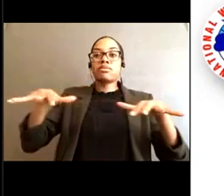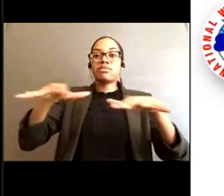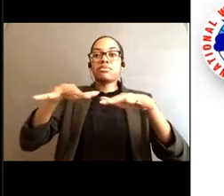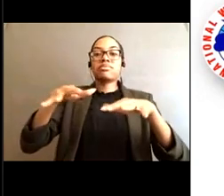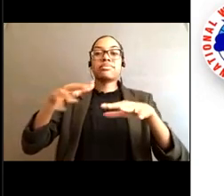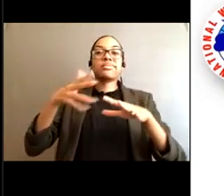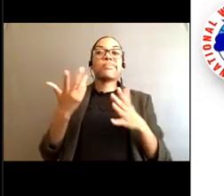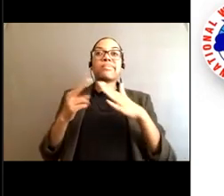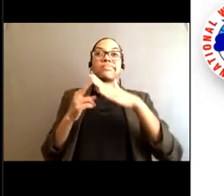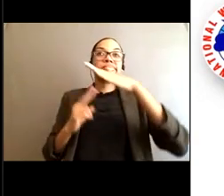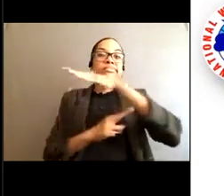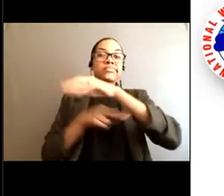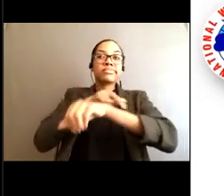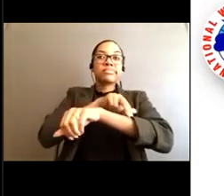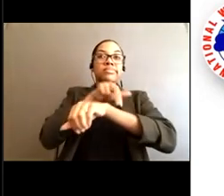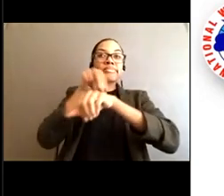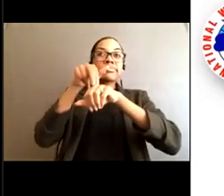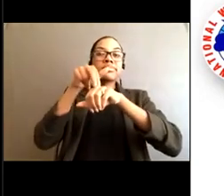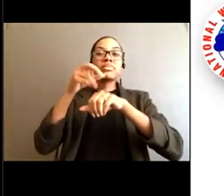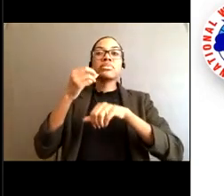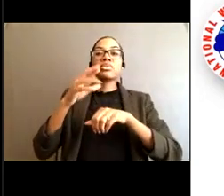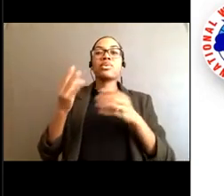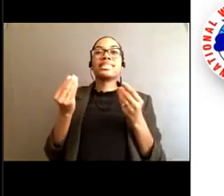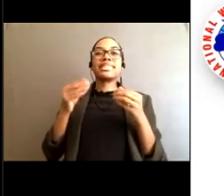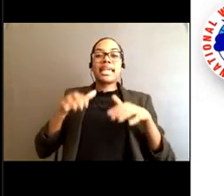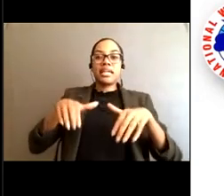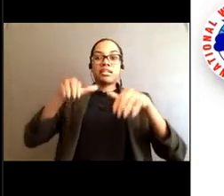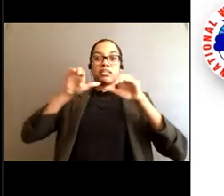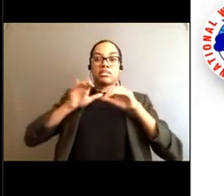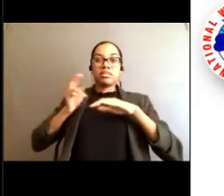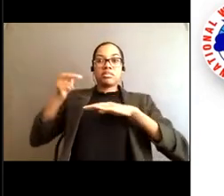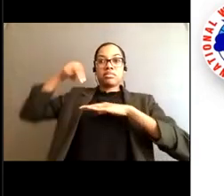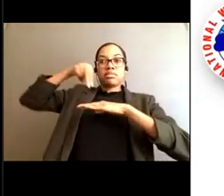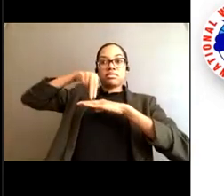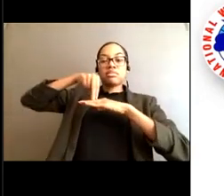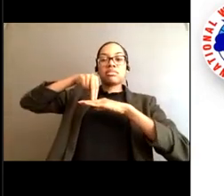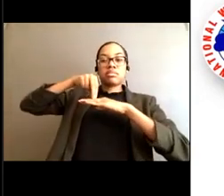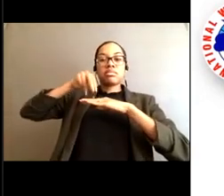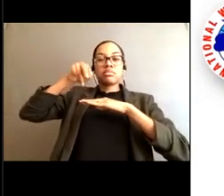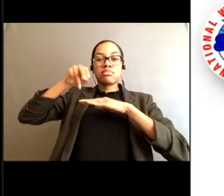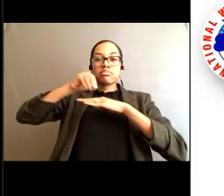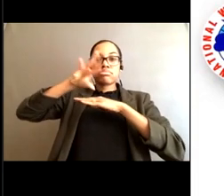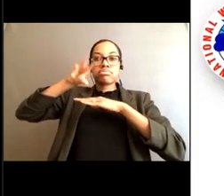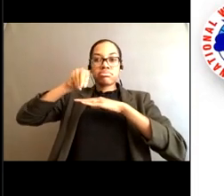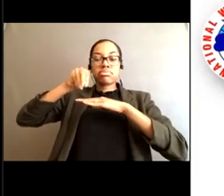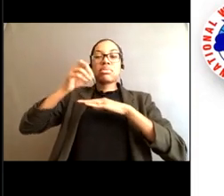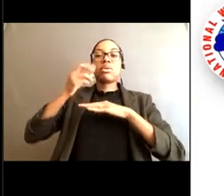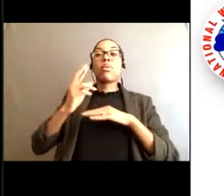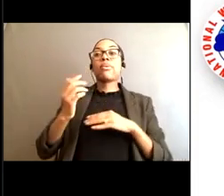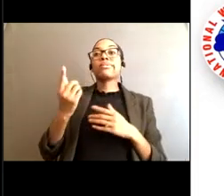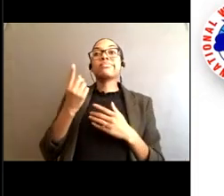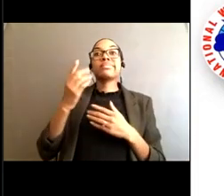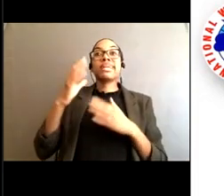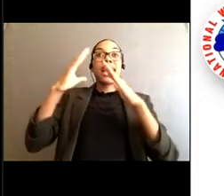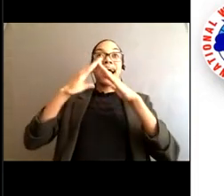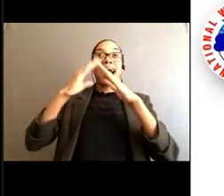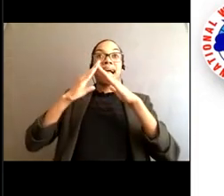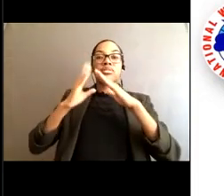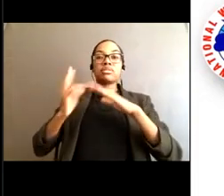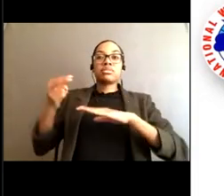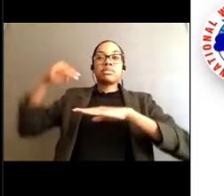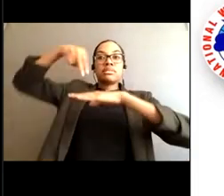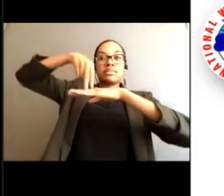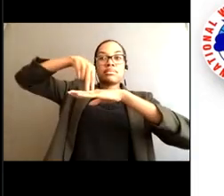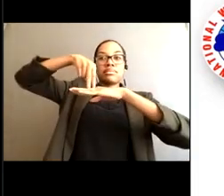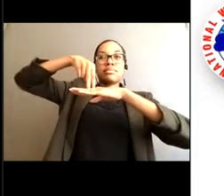dune, or from a lifeguard chair, or someone's back porch on their seahouse,